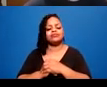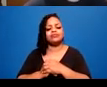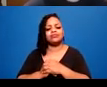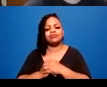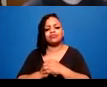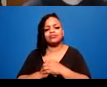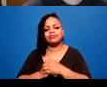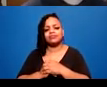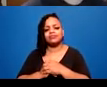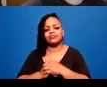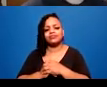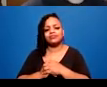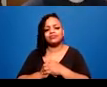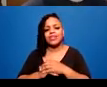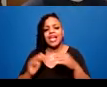Anti-capitalism.